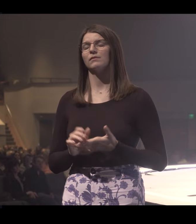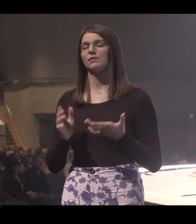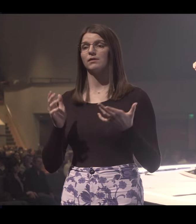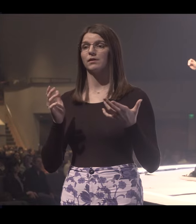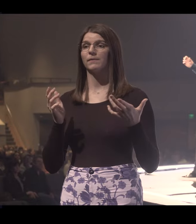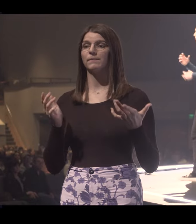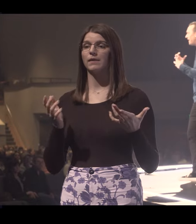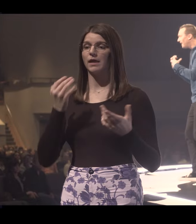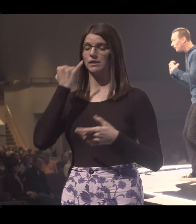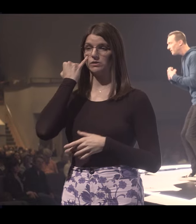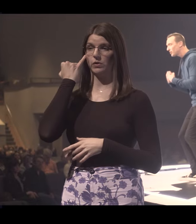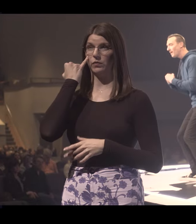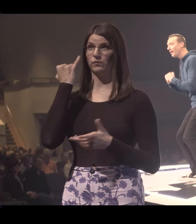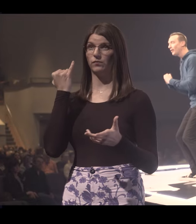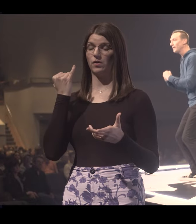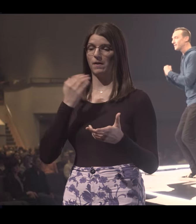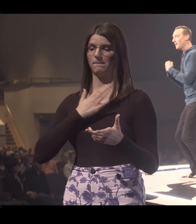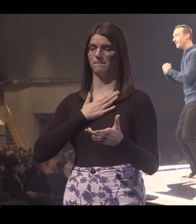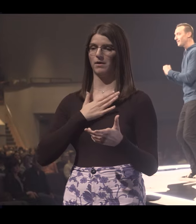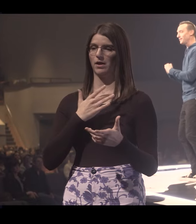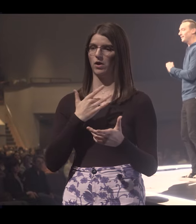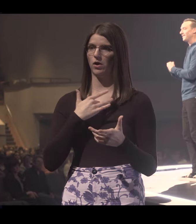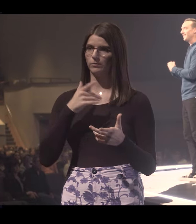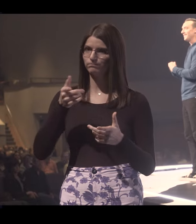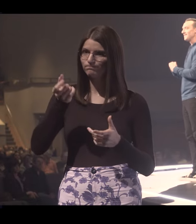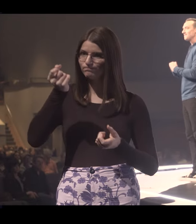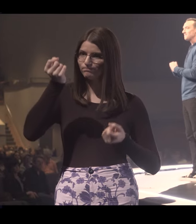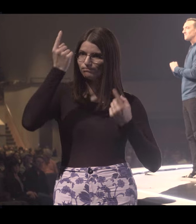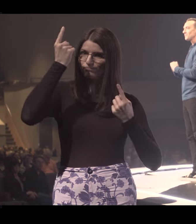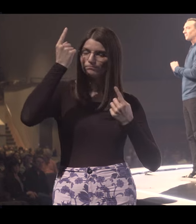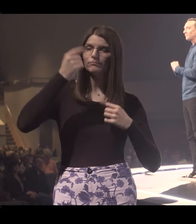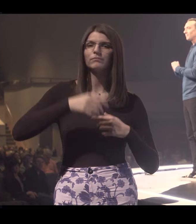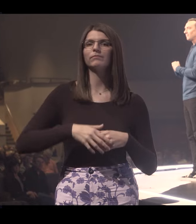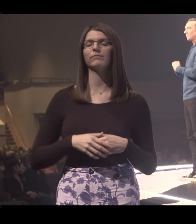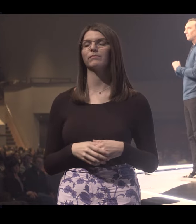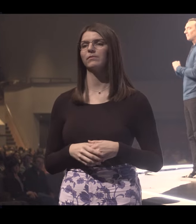This is why, if you could peer into my heart as a pastor,